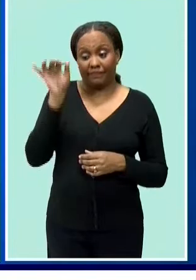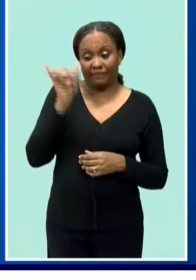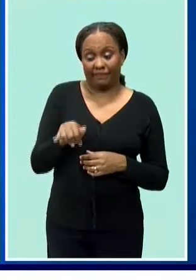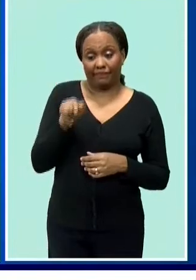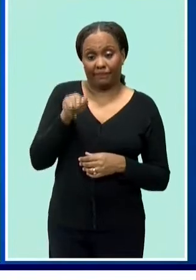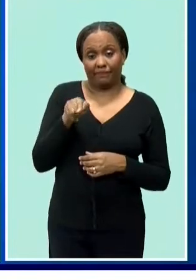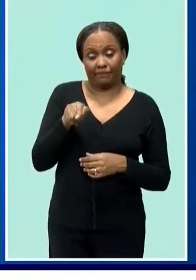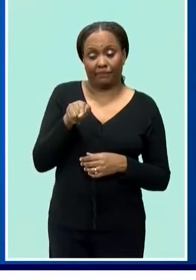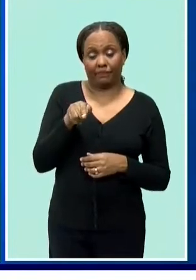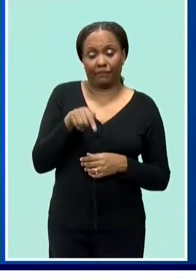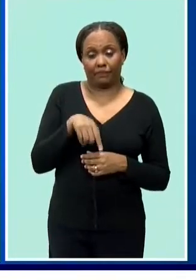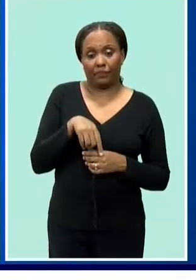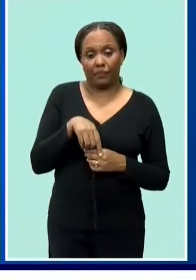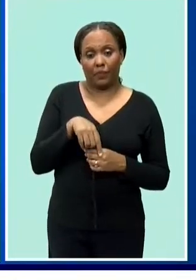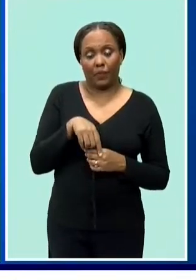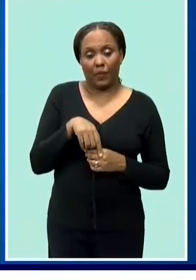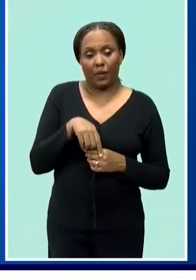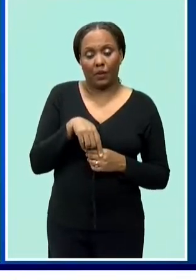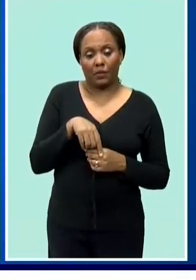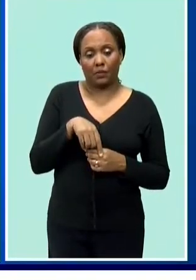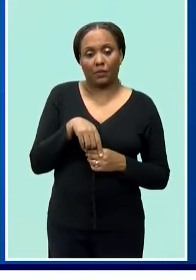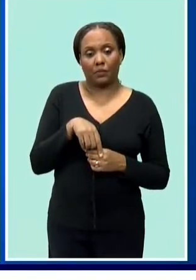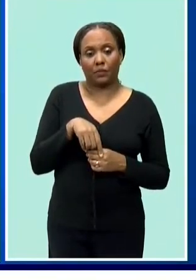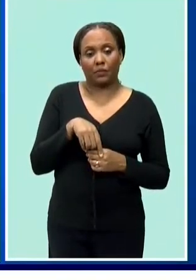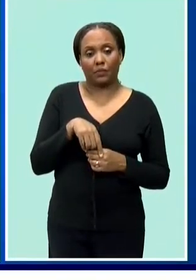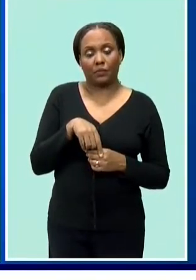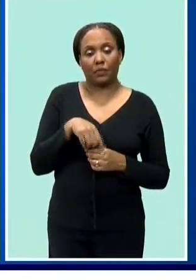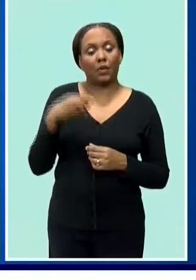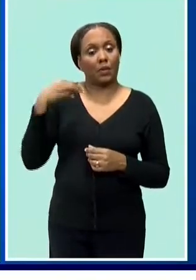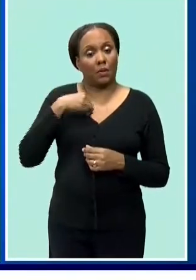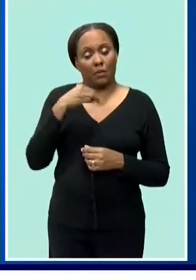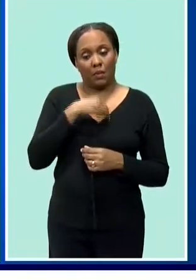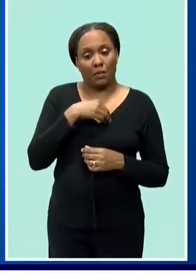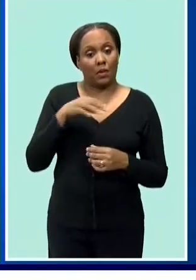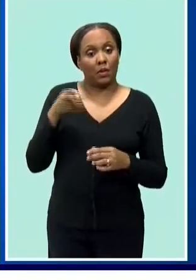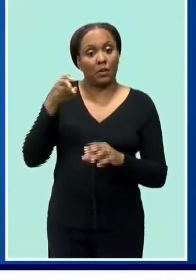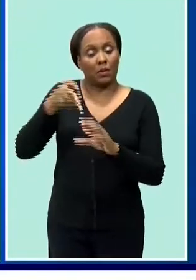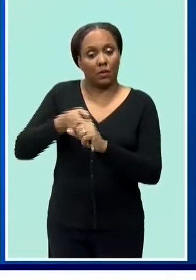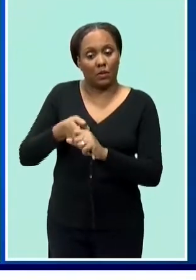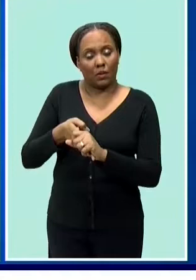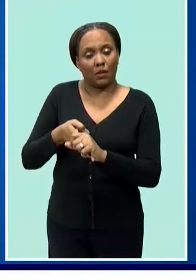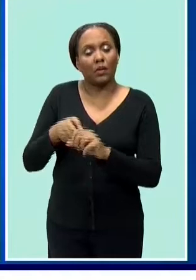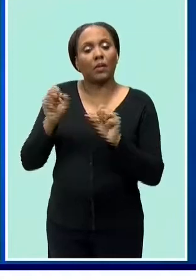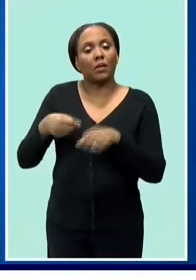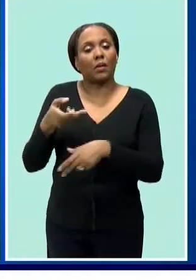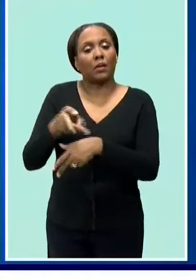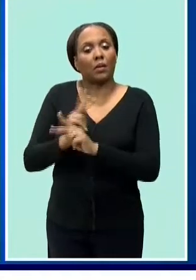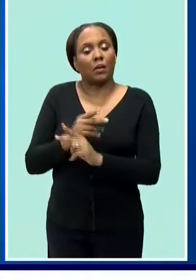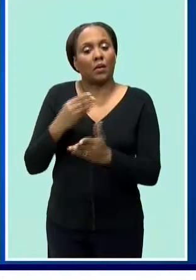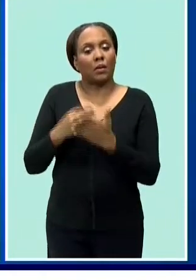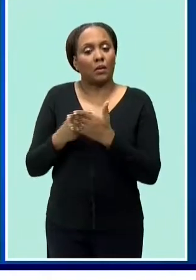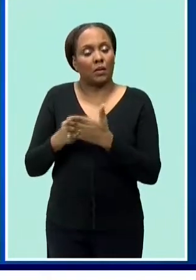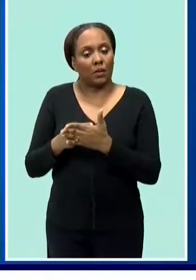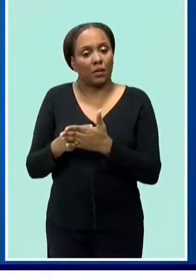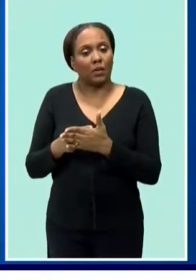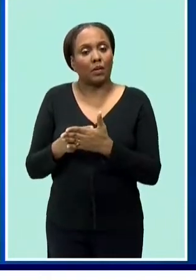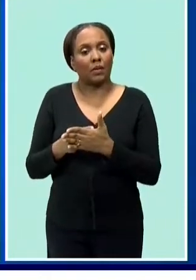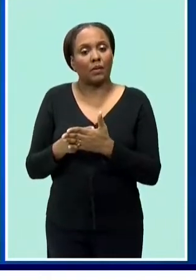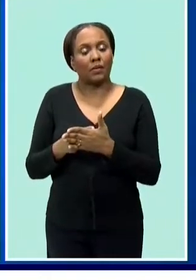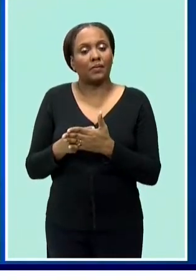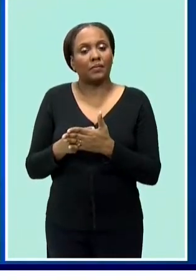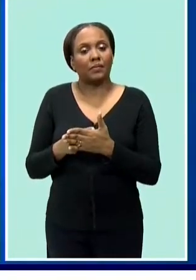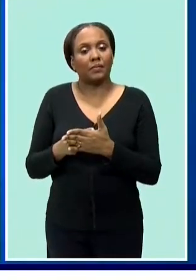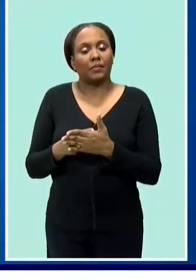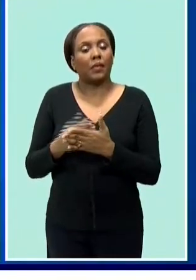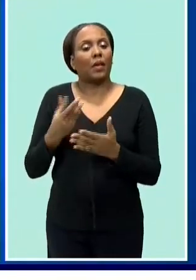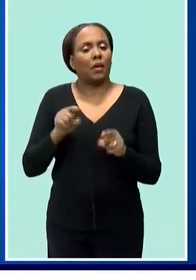will then serve as a means for its members to borrow collectively and we'll be encouraging